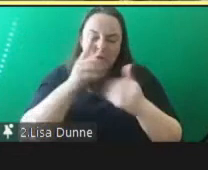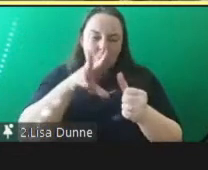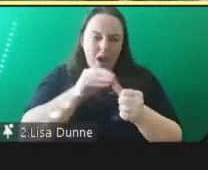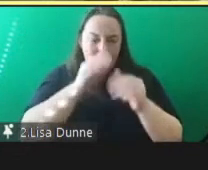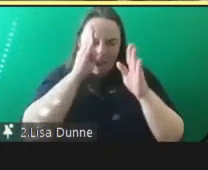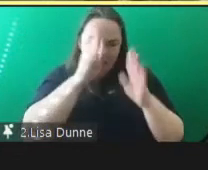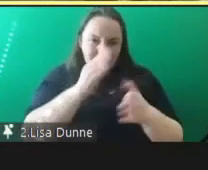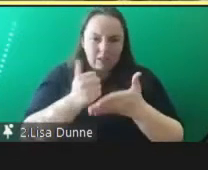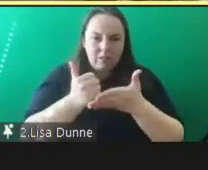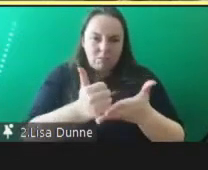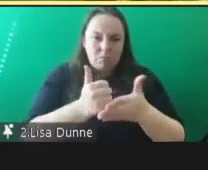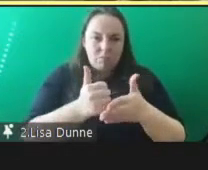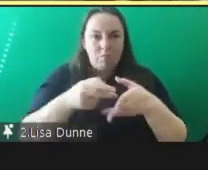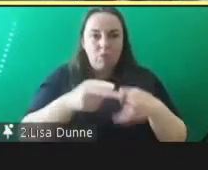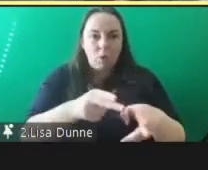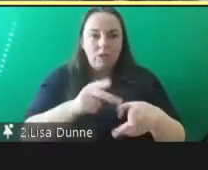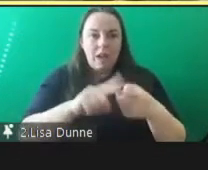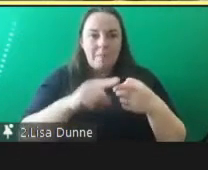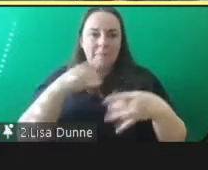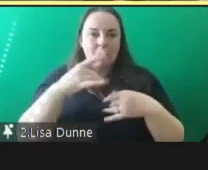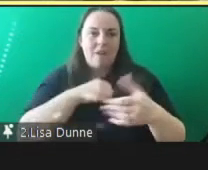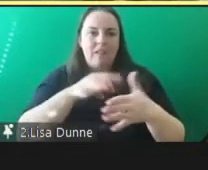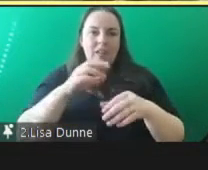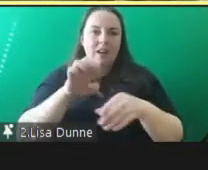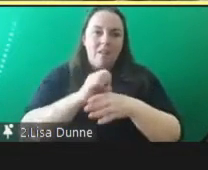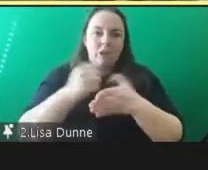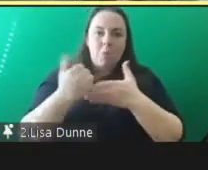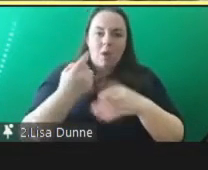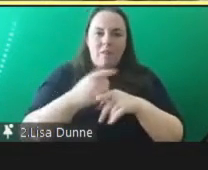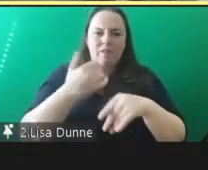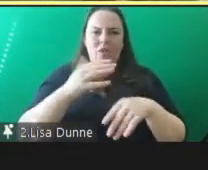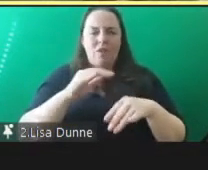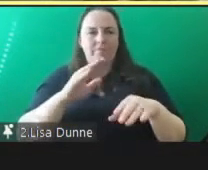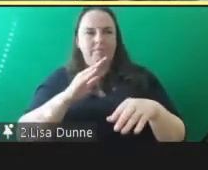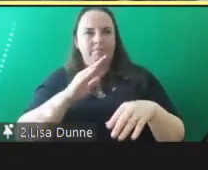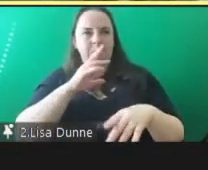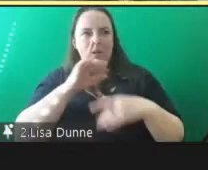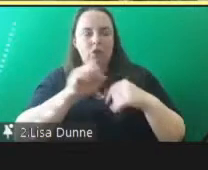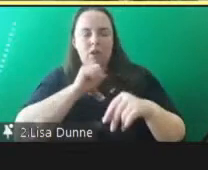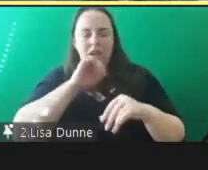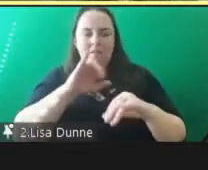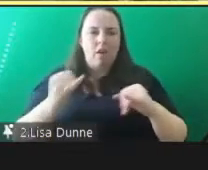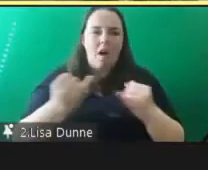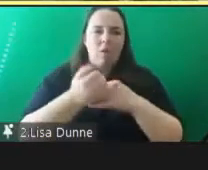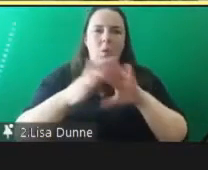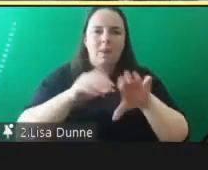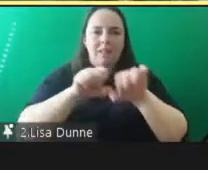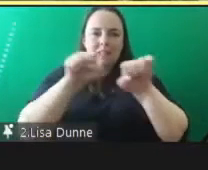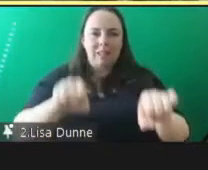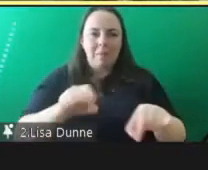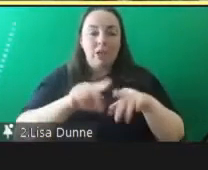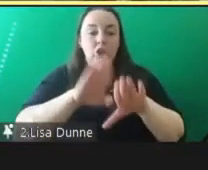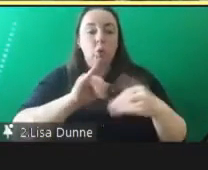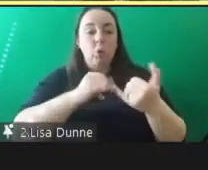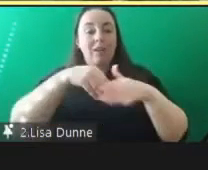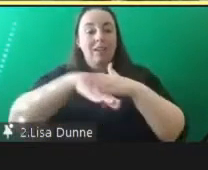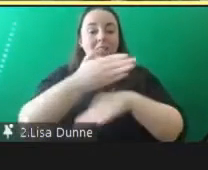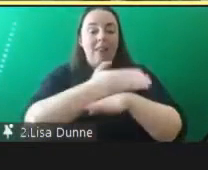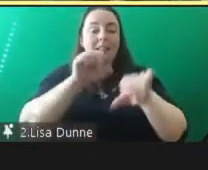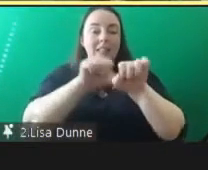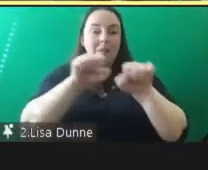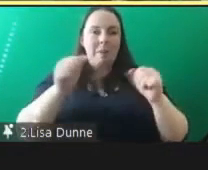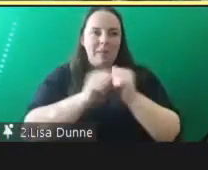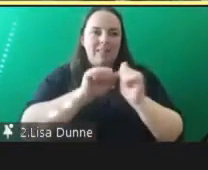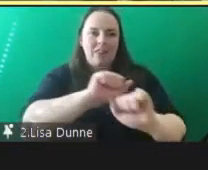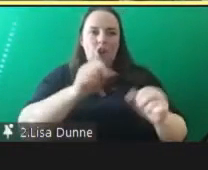supports to both avoid system contact and to meet the needs of children when they come in to the system we clearly need